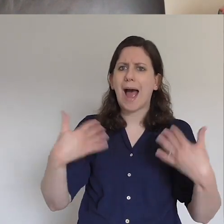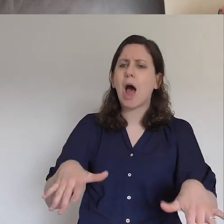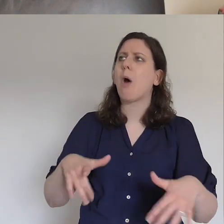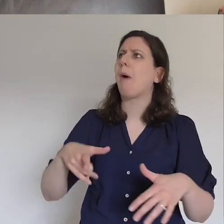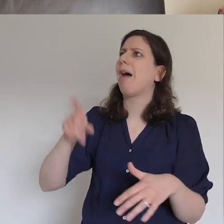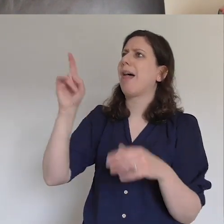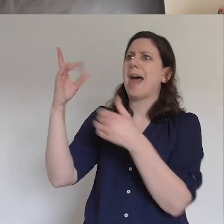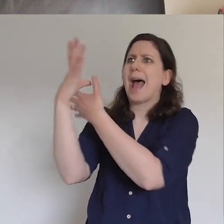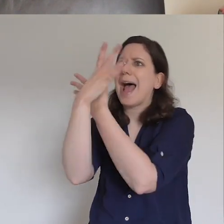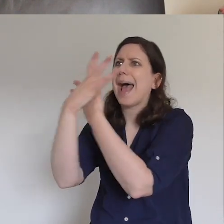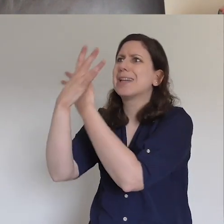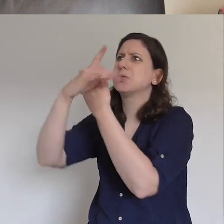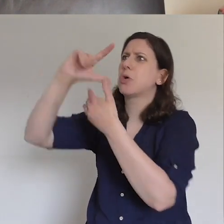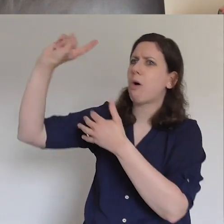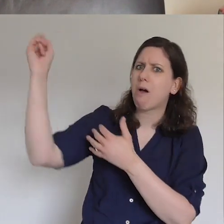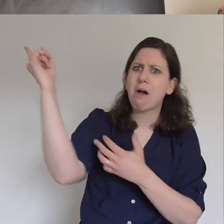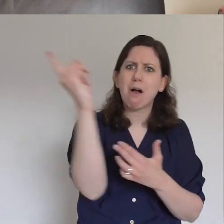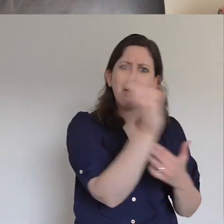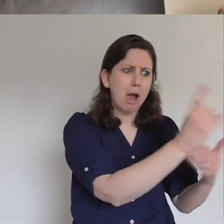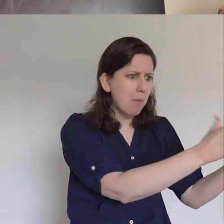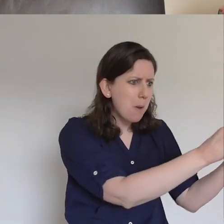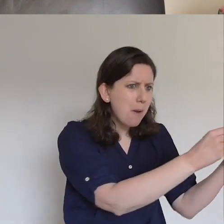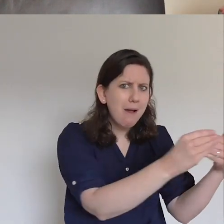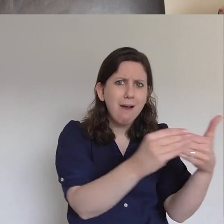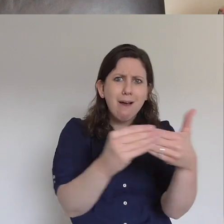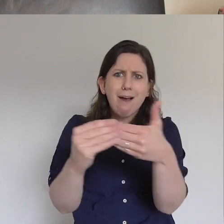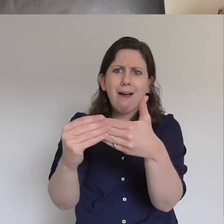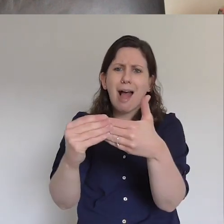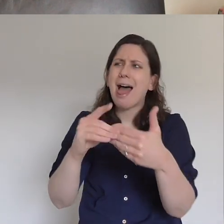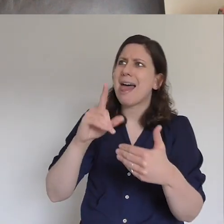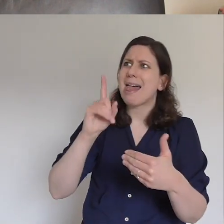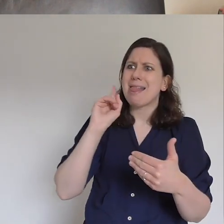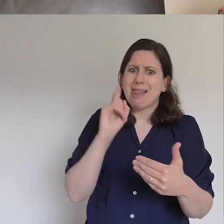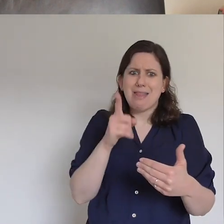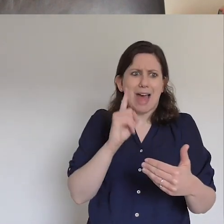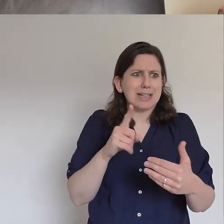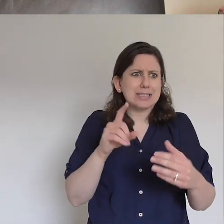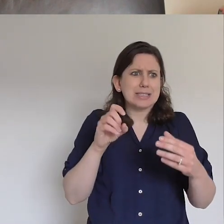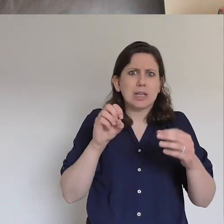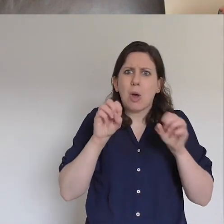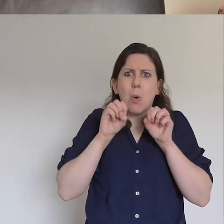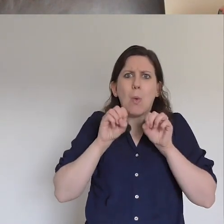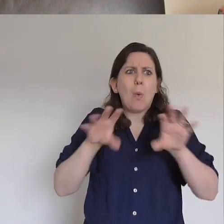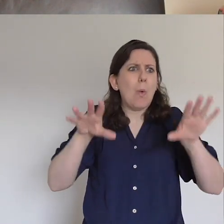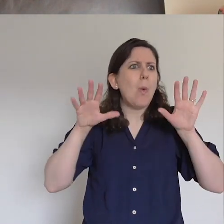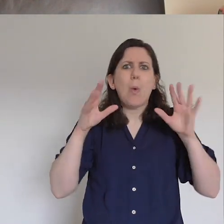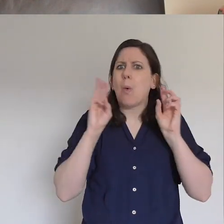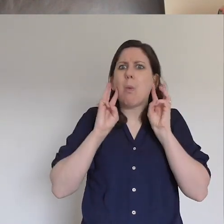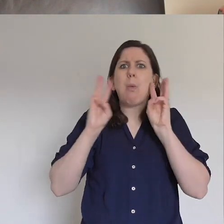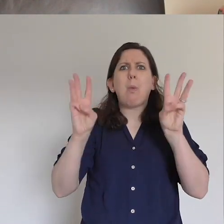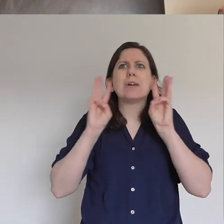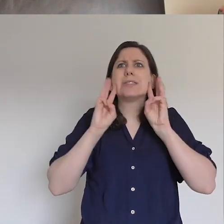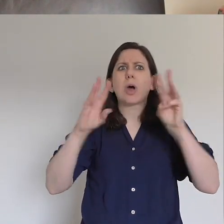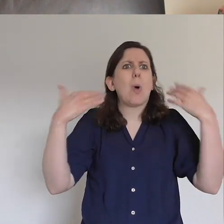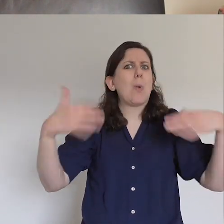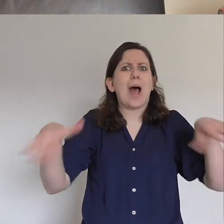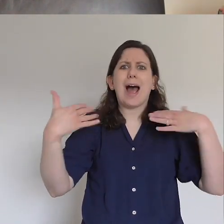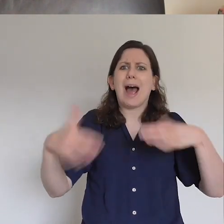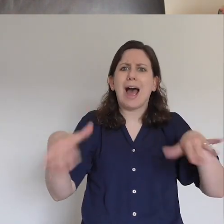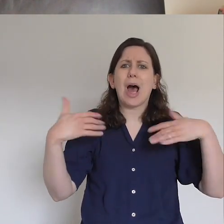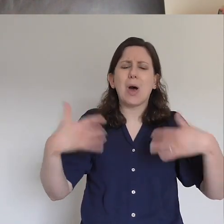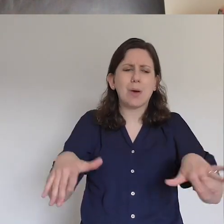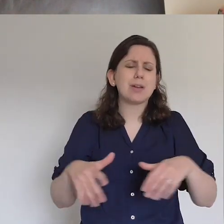out of the prison. I mean, that's just one wonder in the midst of a sea of many, many wonders,